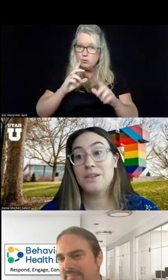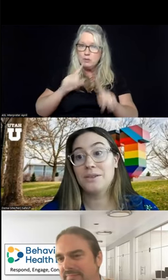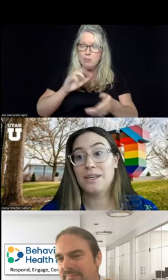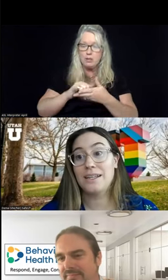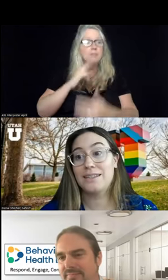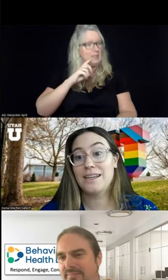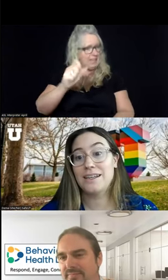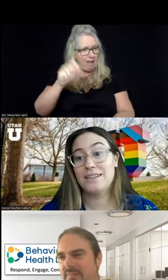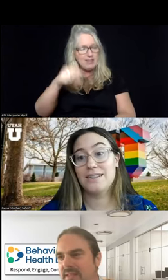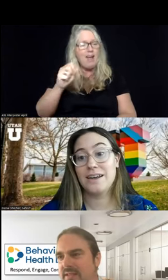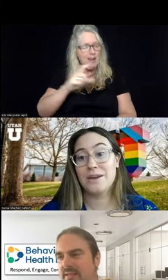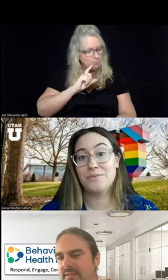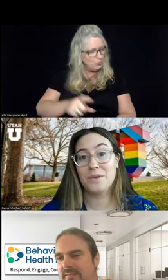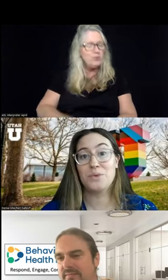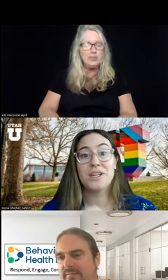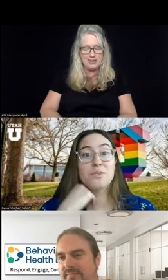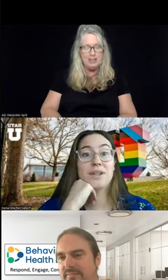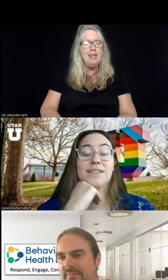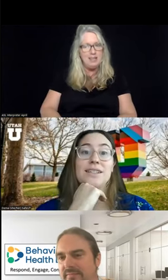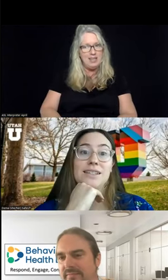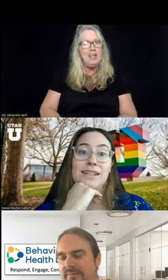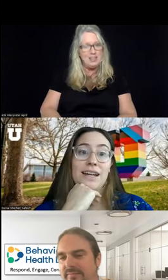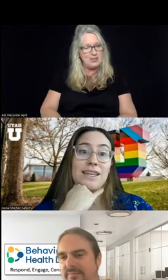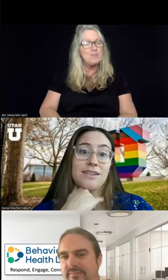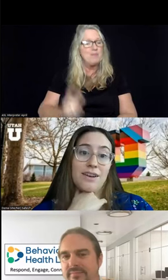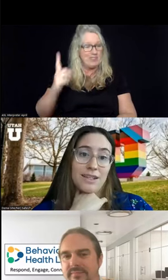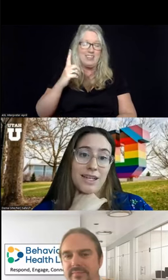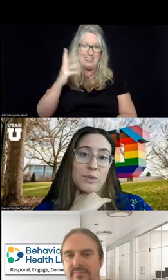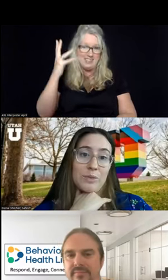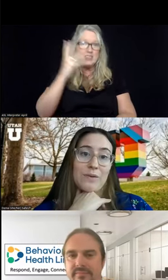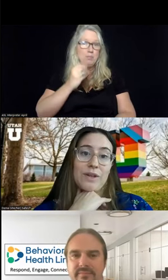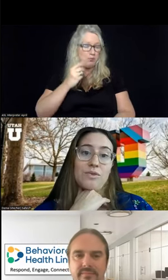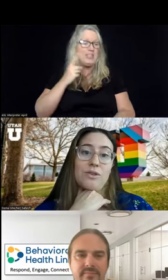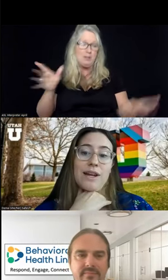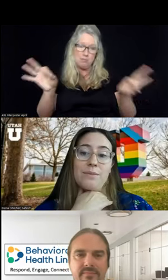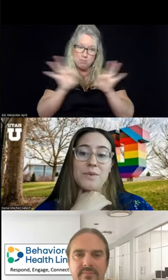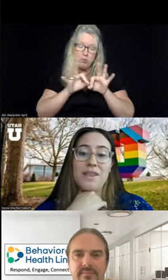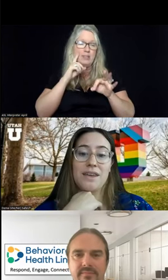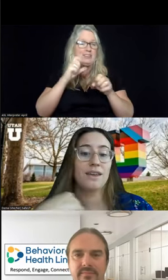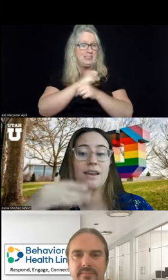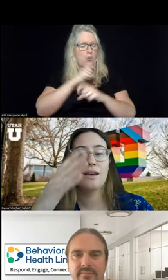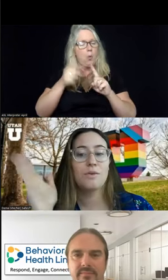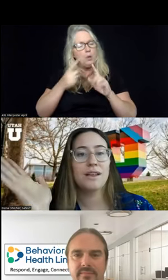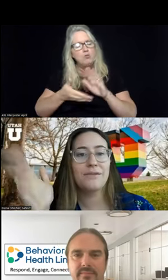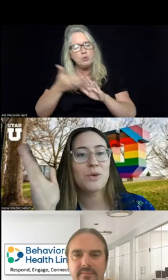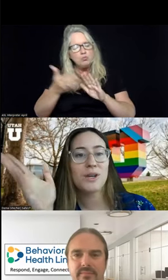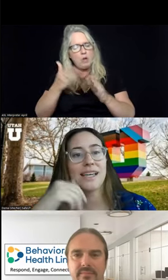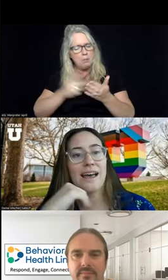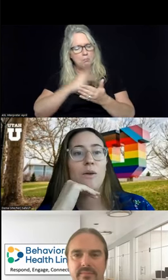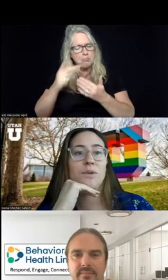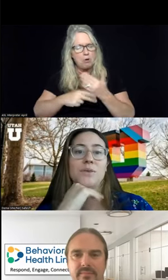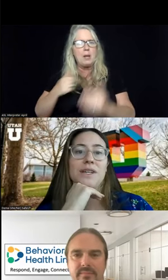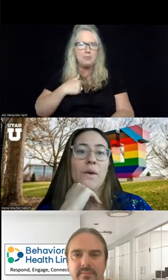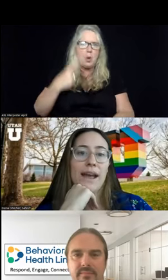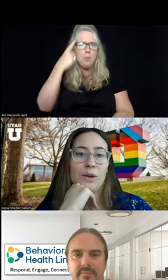Yeah, absolutely. It is a pretty important statistic. I think a lot of times when we run programs, we think, well, of